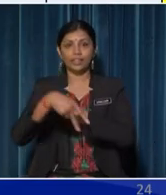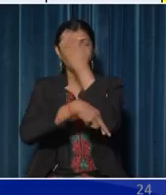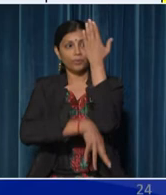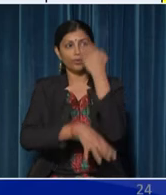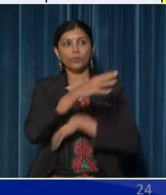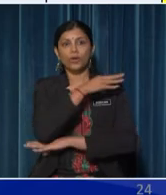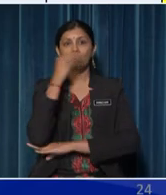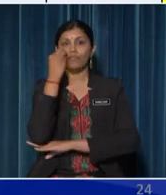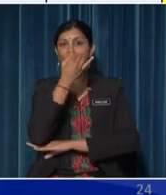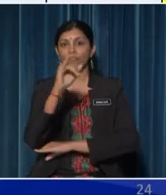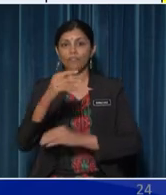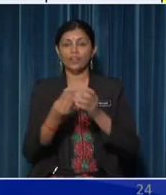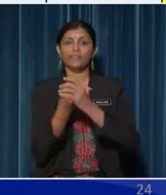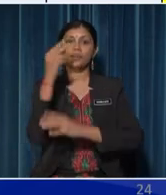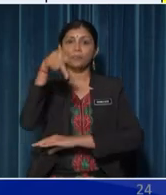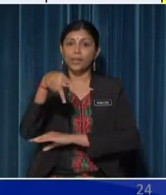flowering plants